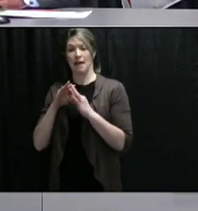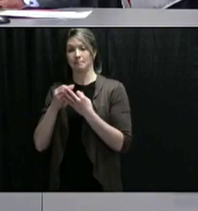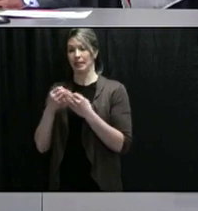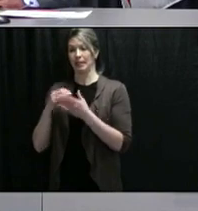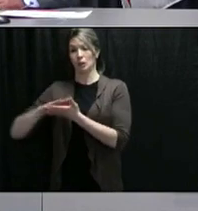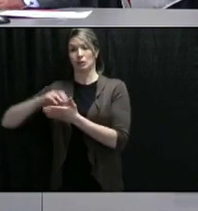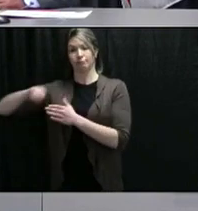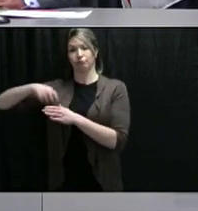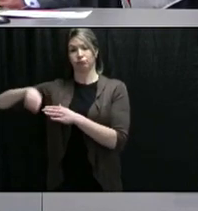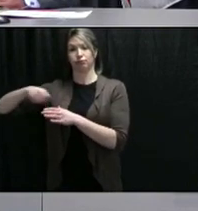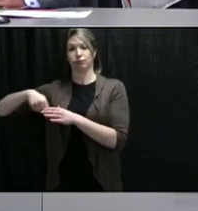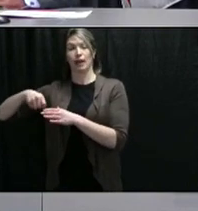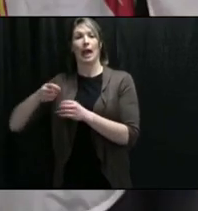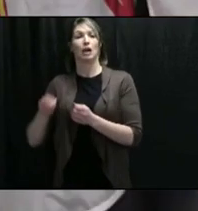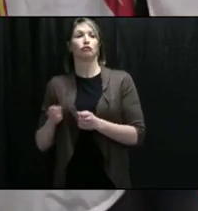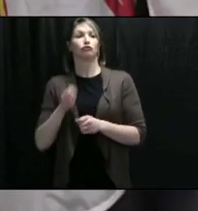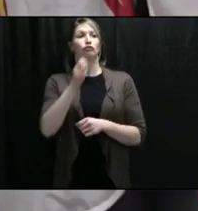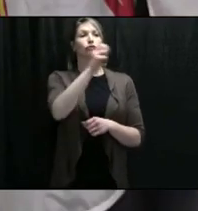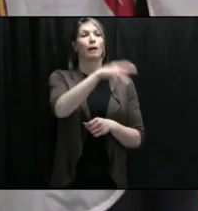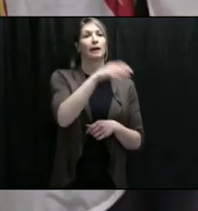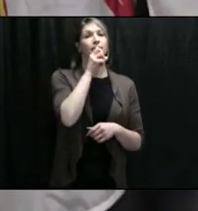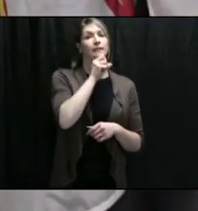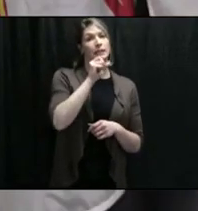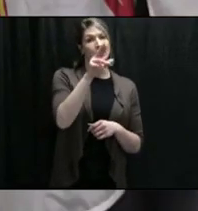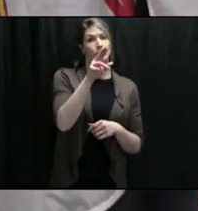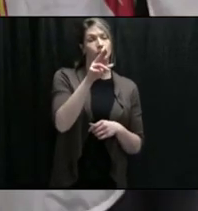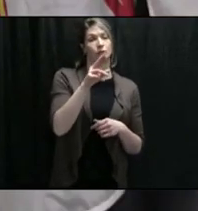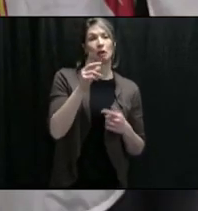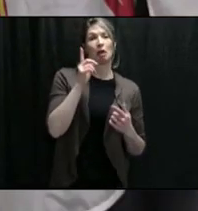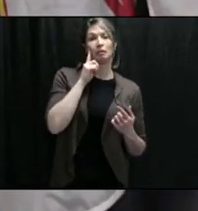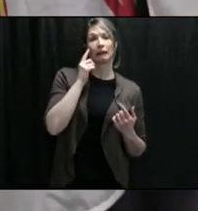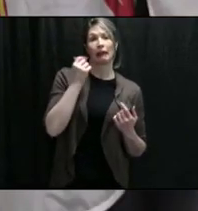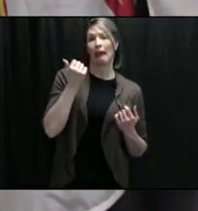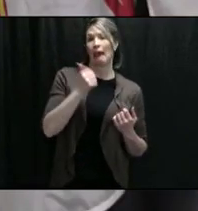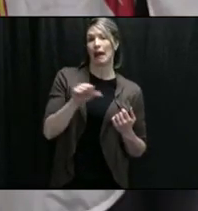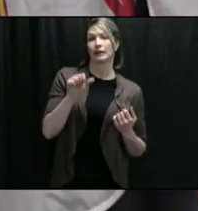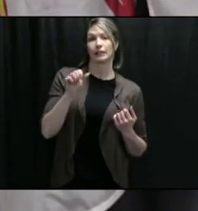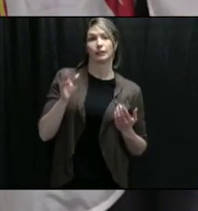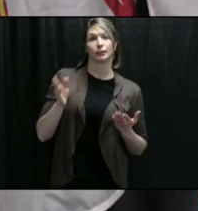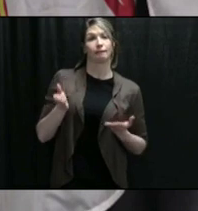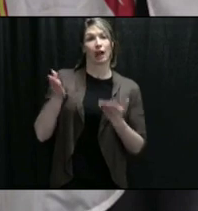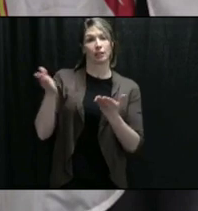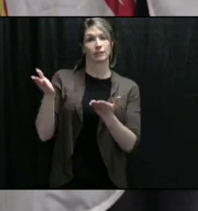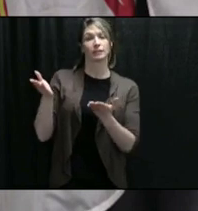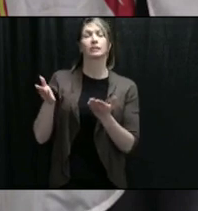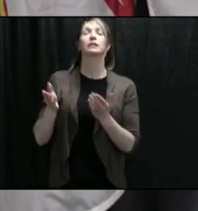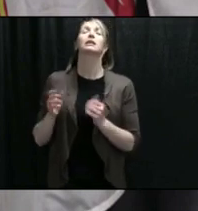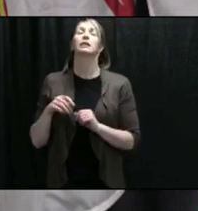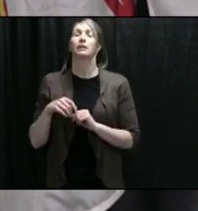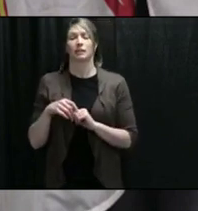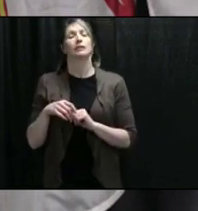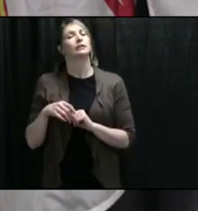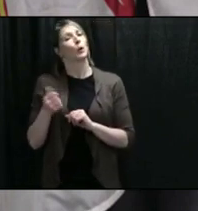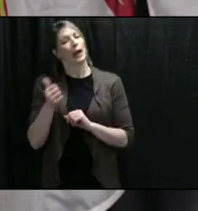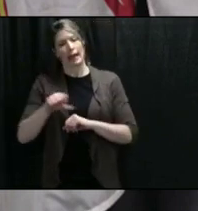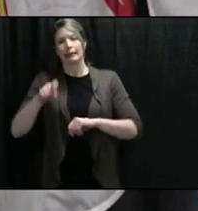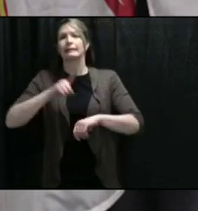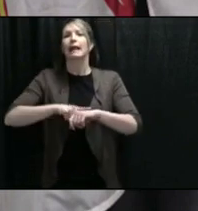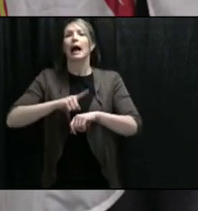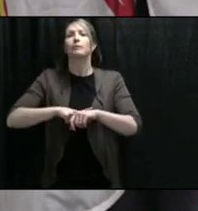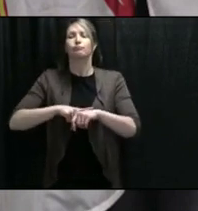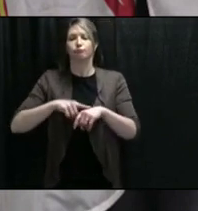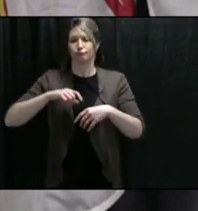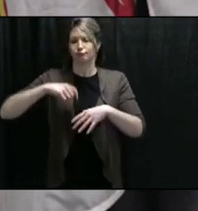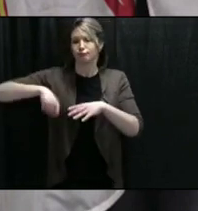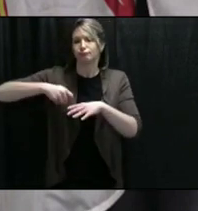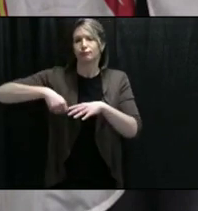So, any time we're preparing food, we have to make sure that we do that properly. So, we have to make sure we wash our hands well and that our countertops are clean and that